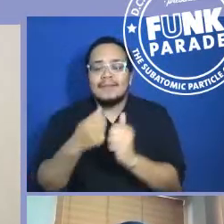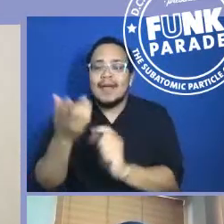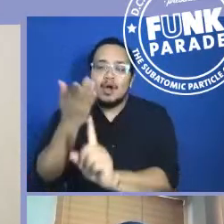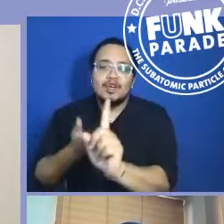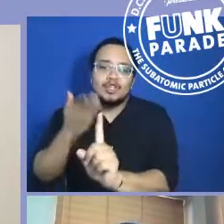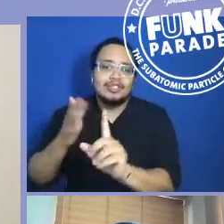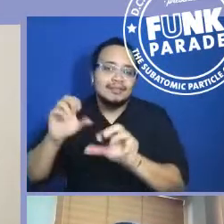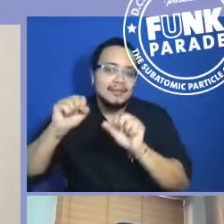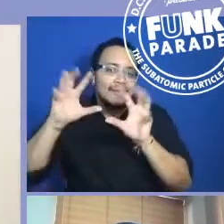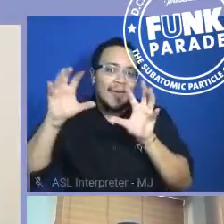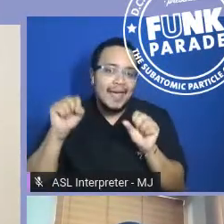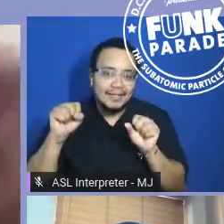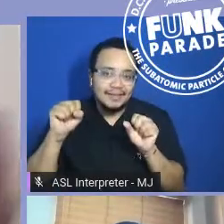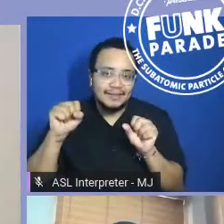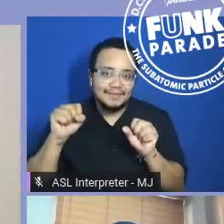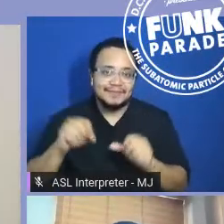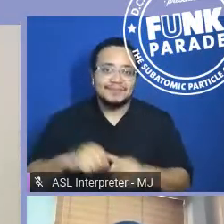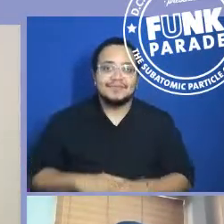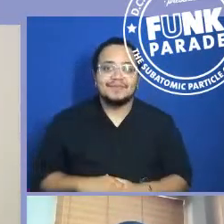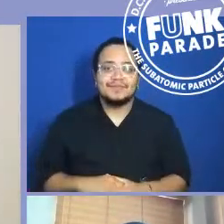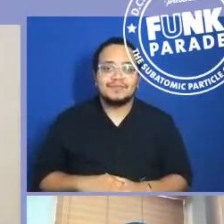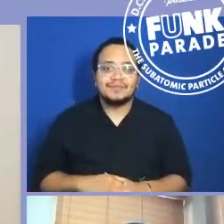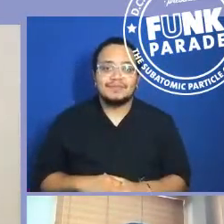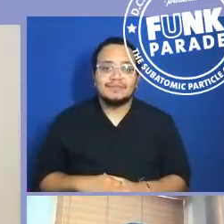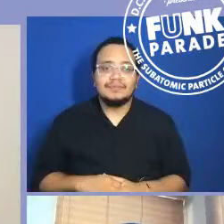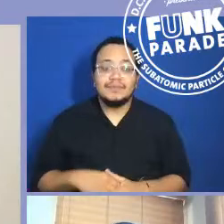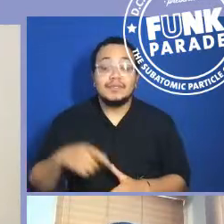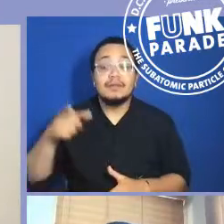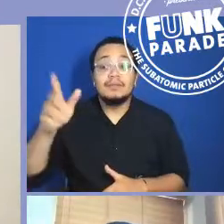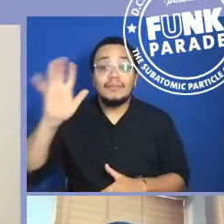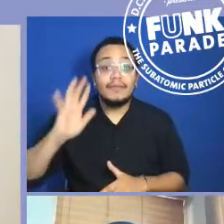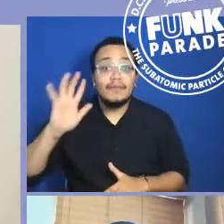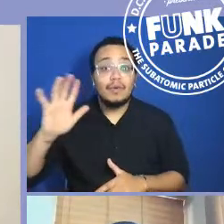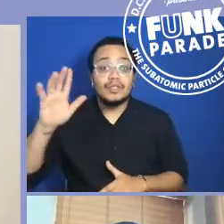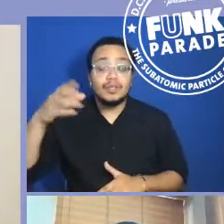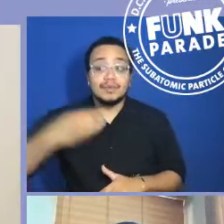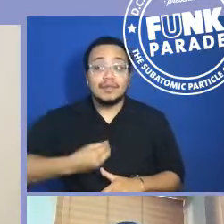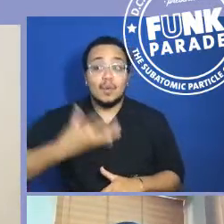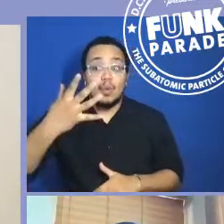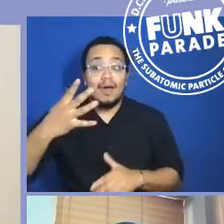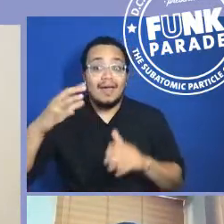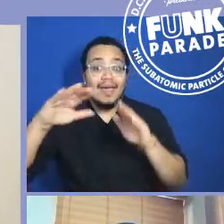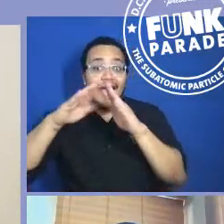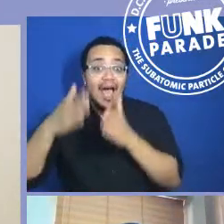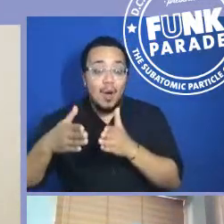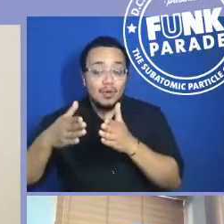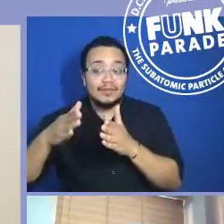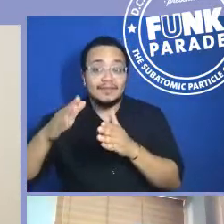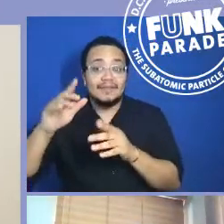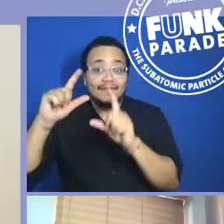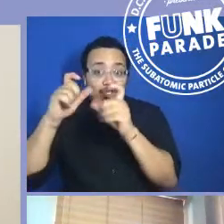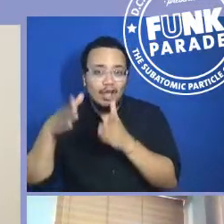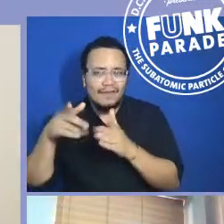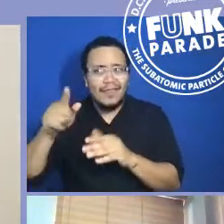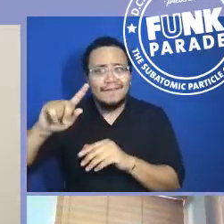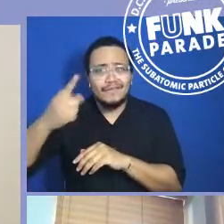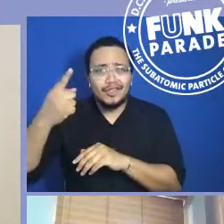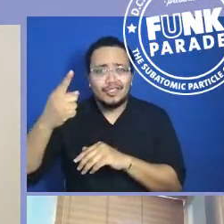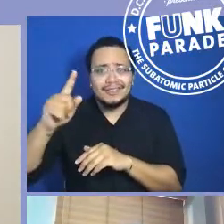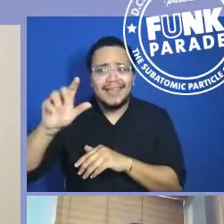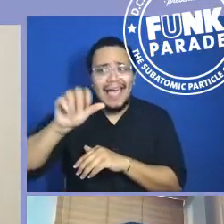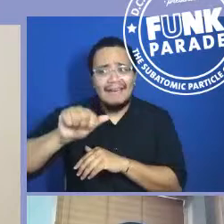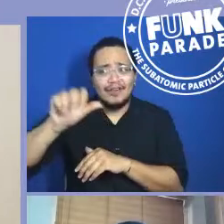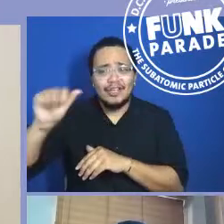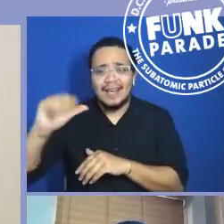from being the White House photographer, the first African-American White House photographer, and then became